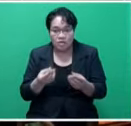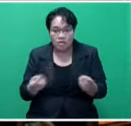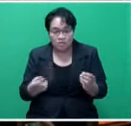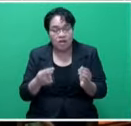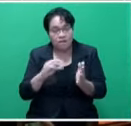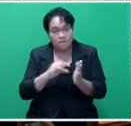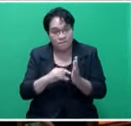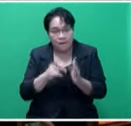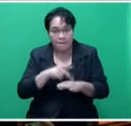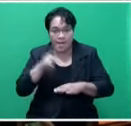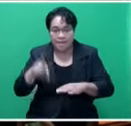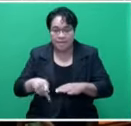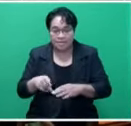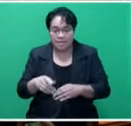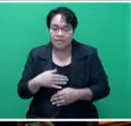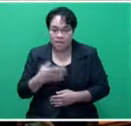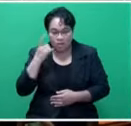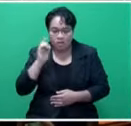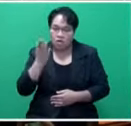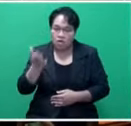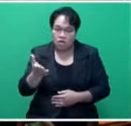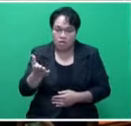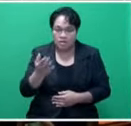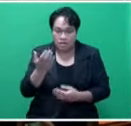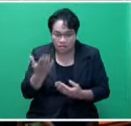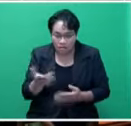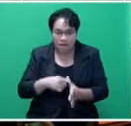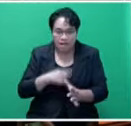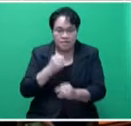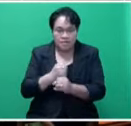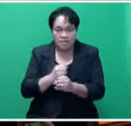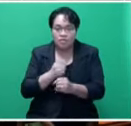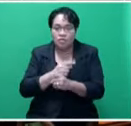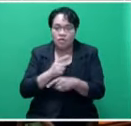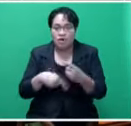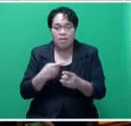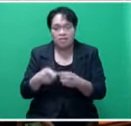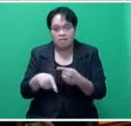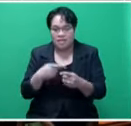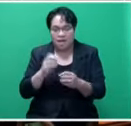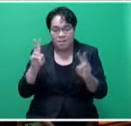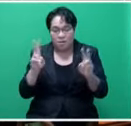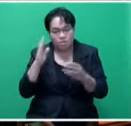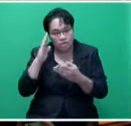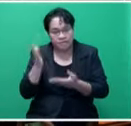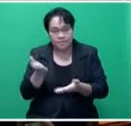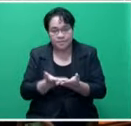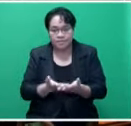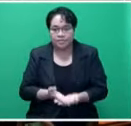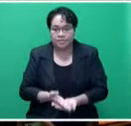Parliament. I now call upon the Honorable Attorney General to speak to his motion. You have the floor, sir.